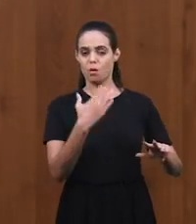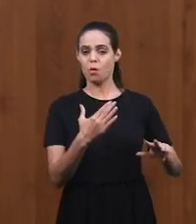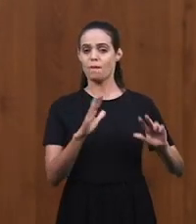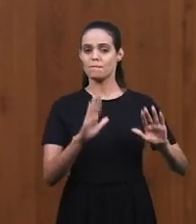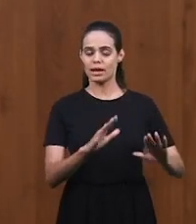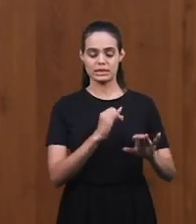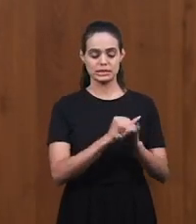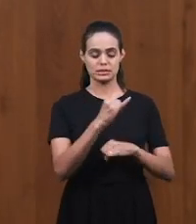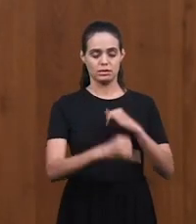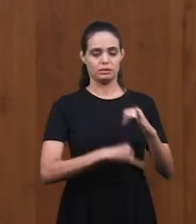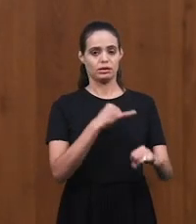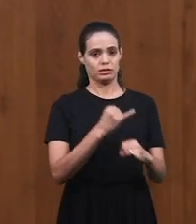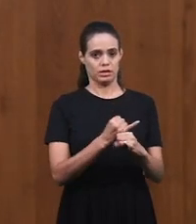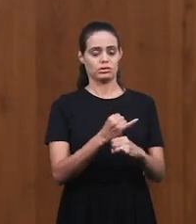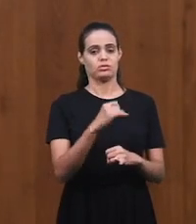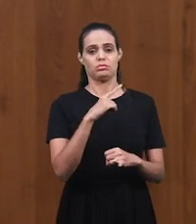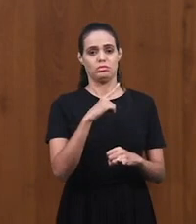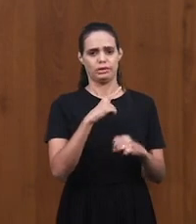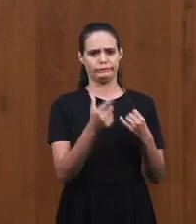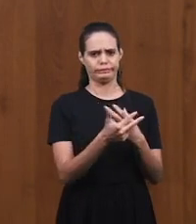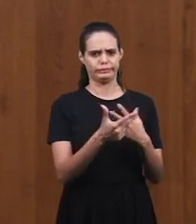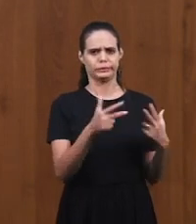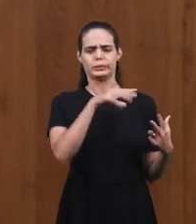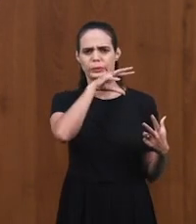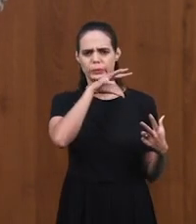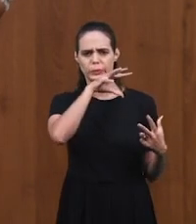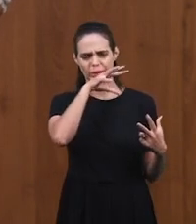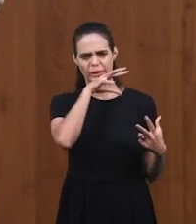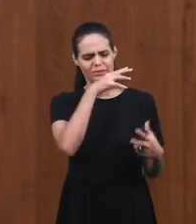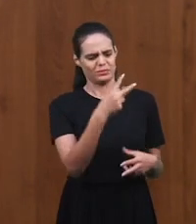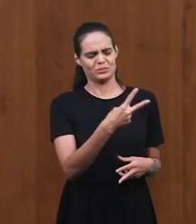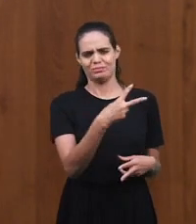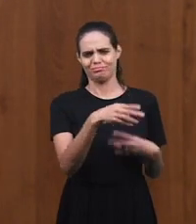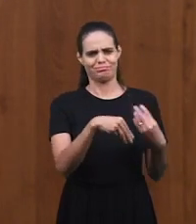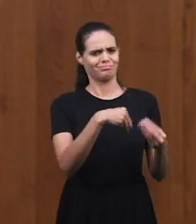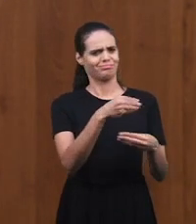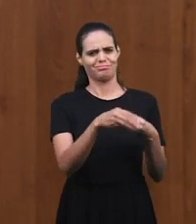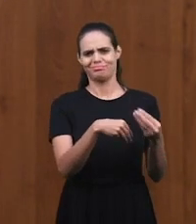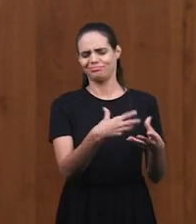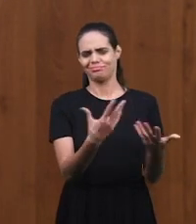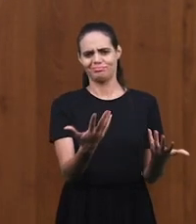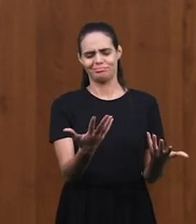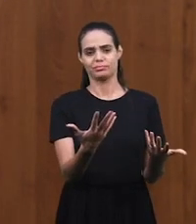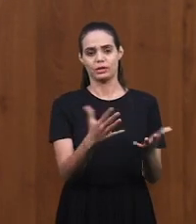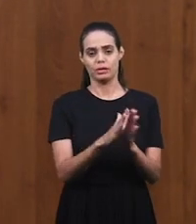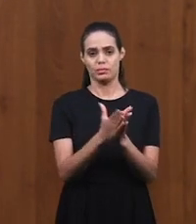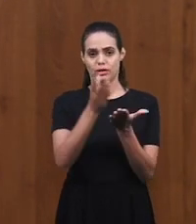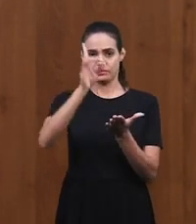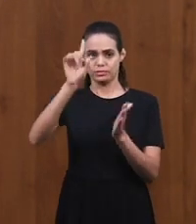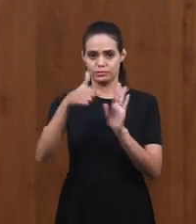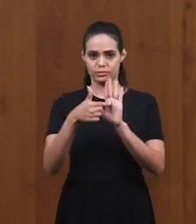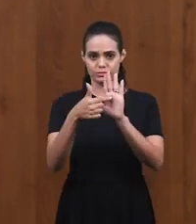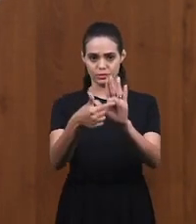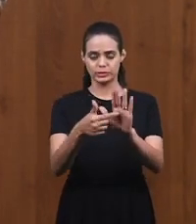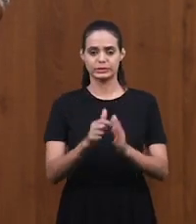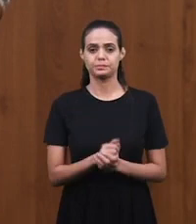online has good things. But he will also take the bad things.